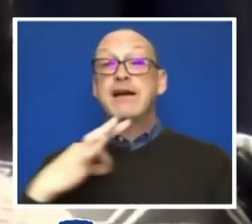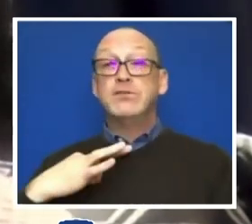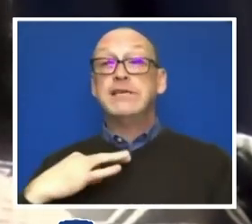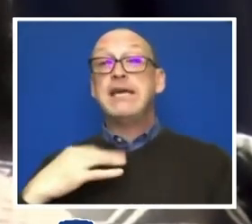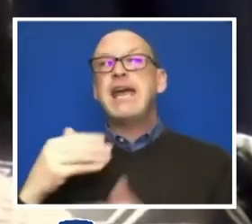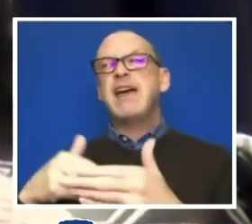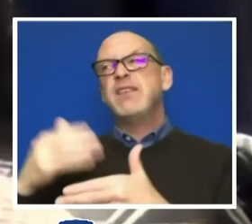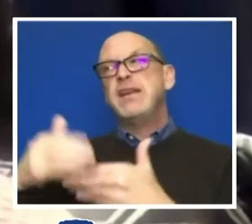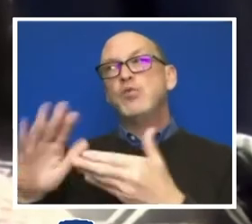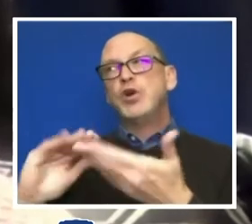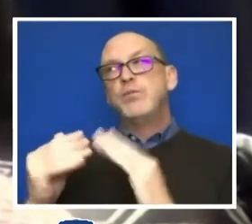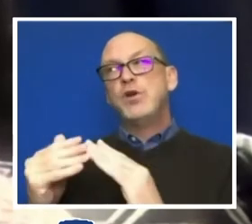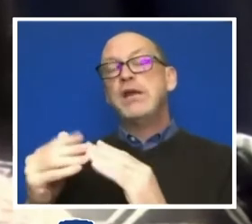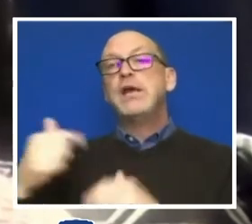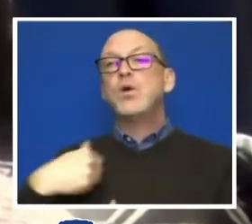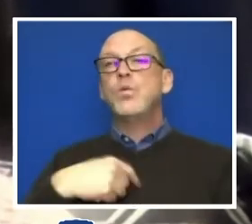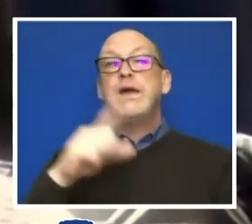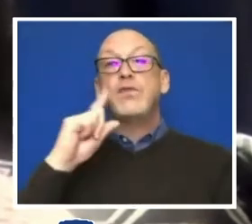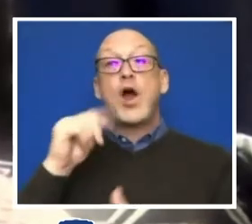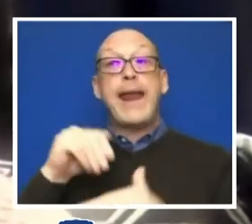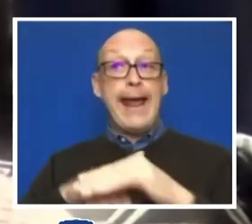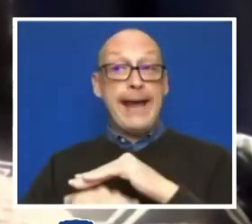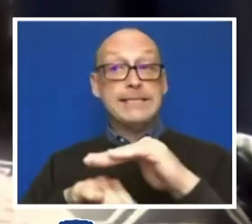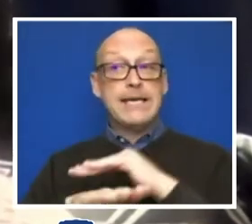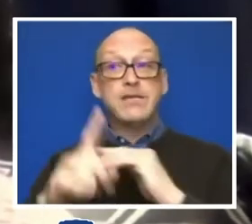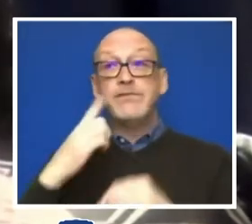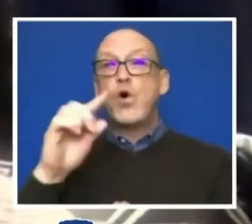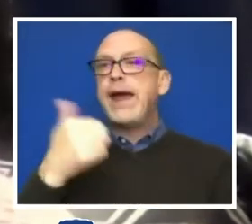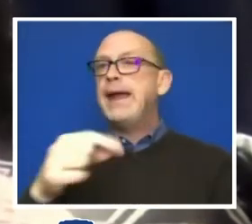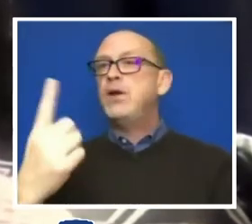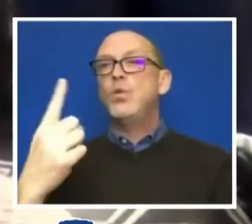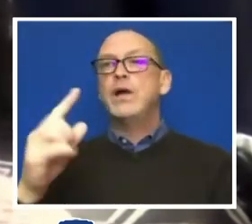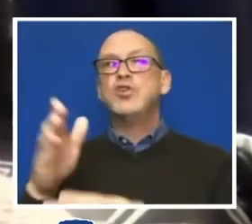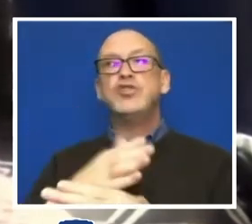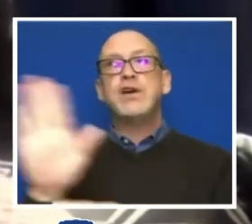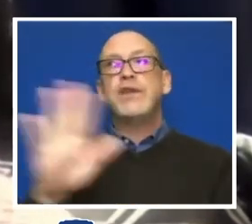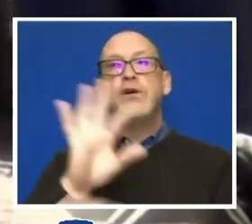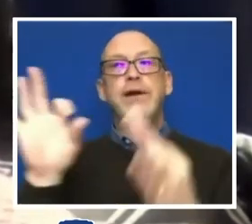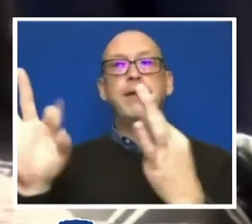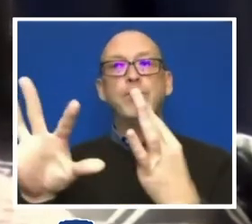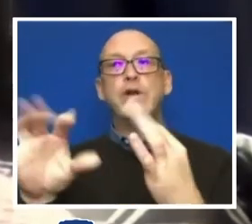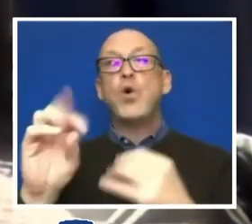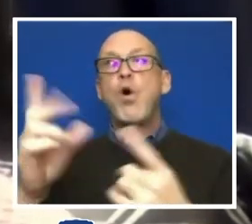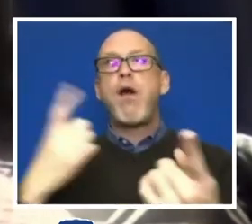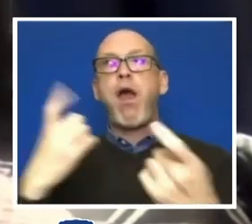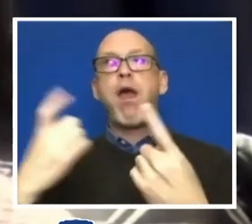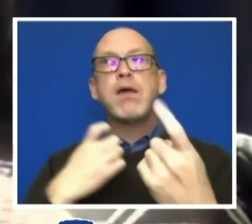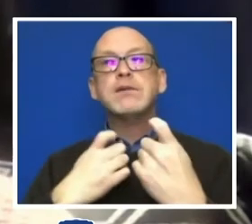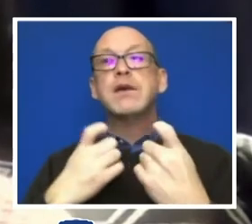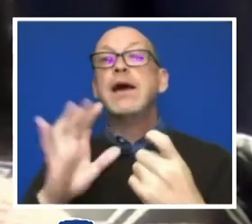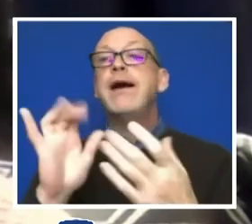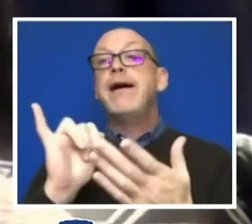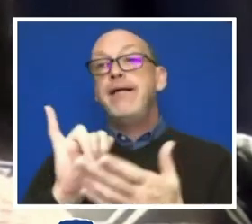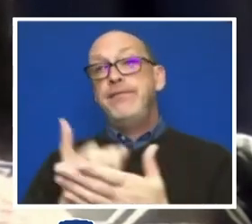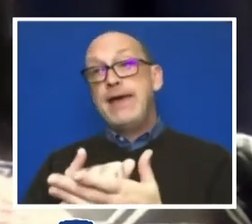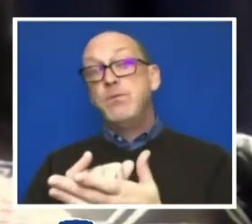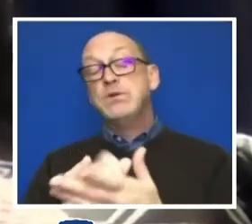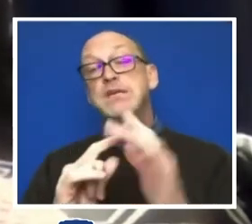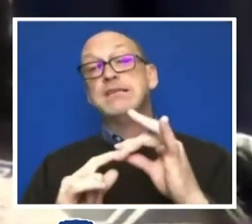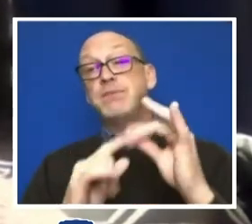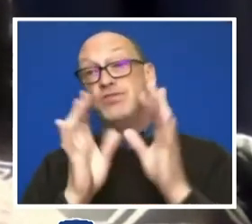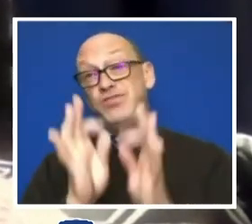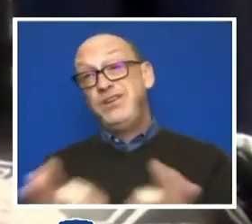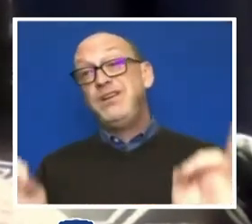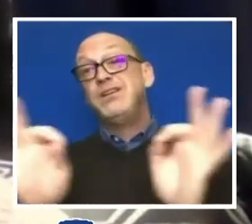this important, we thought that access for anyone to share their input or ask questions was especially important.